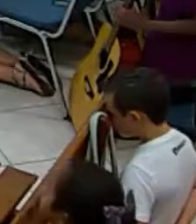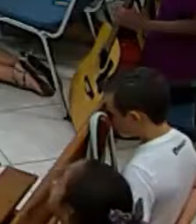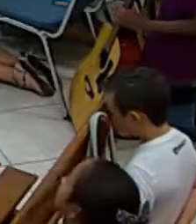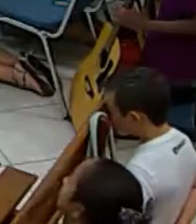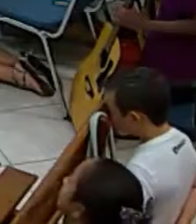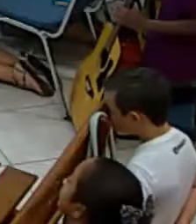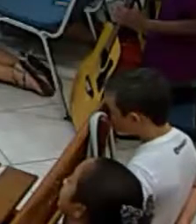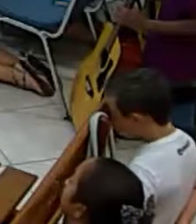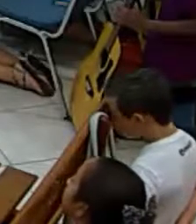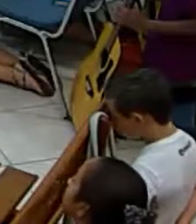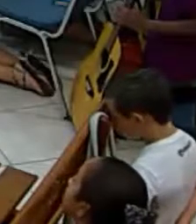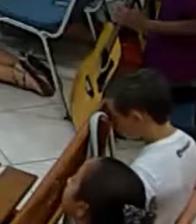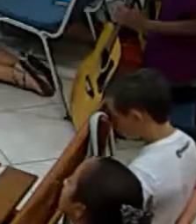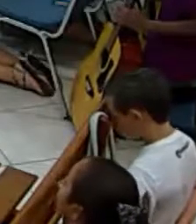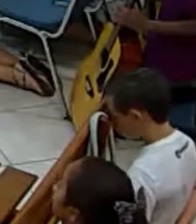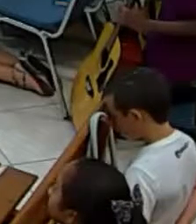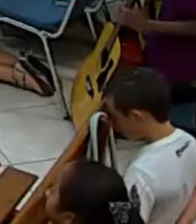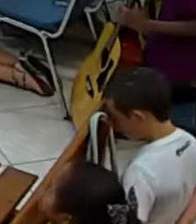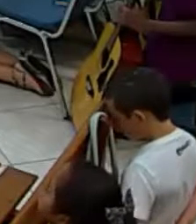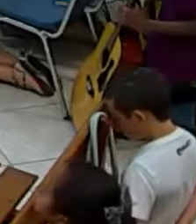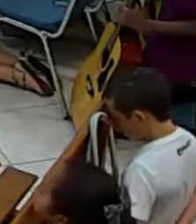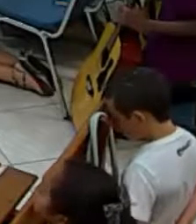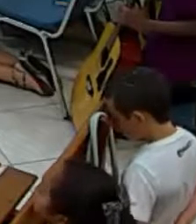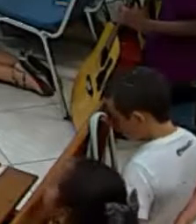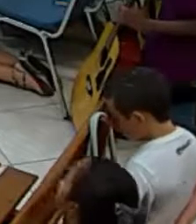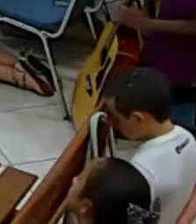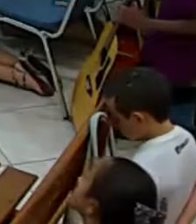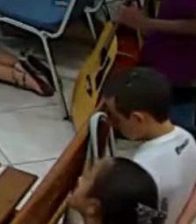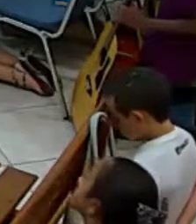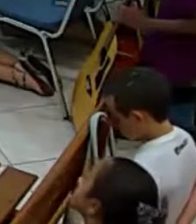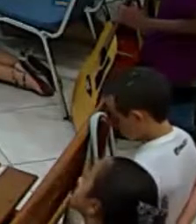Beloved Father, at this instant, we place your presence.